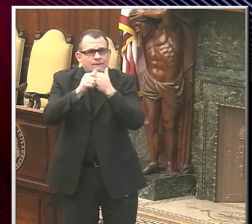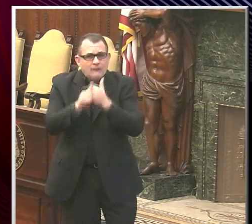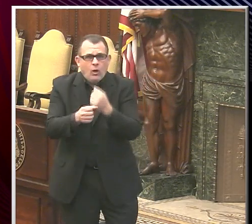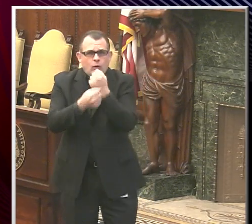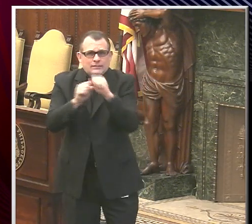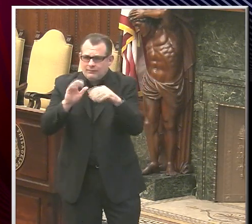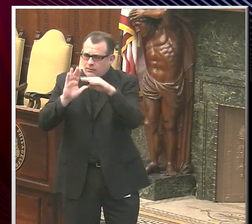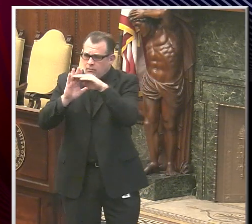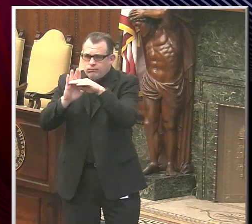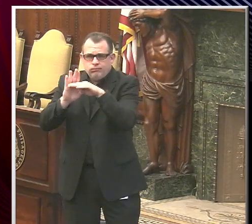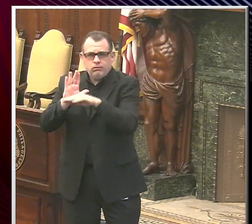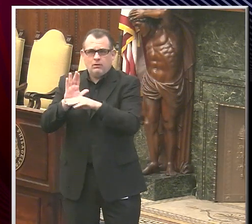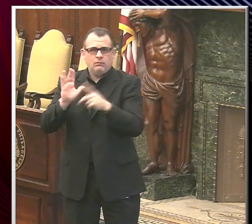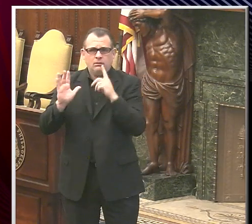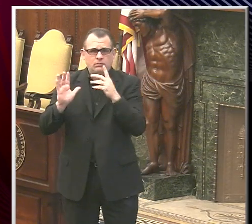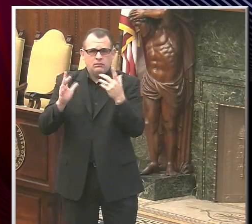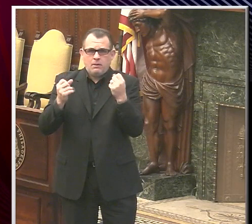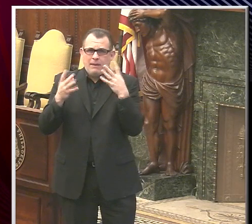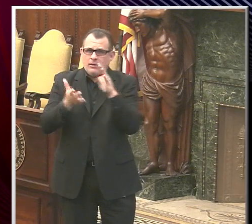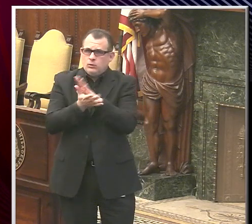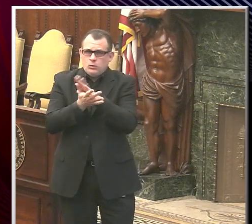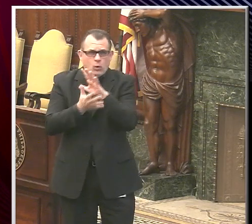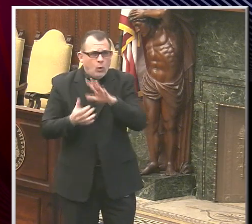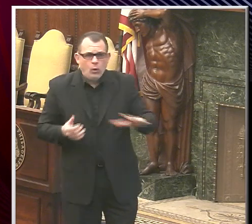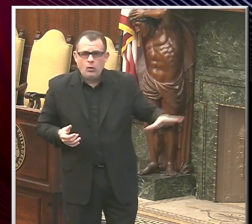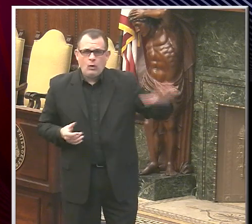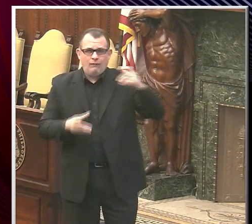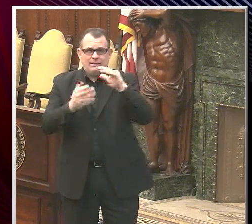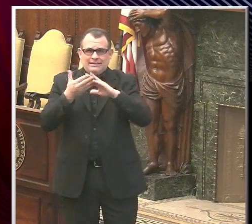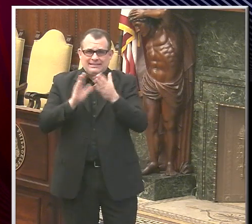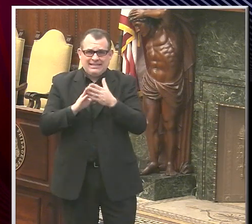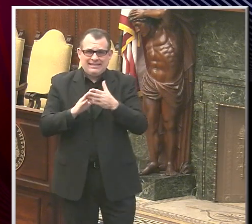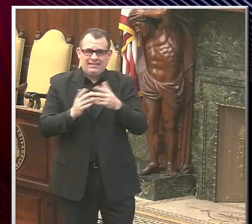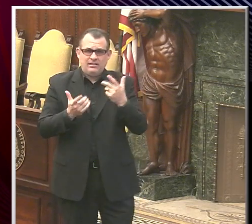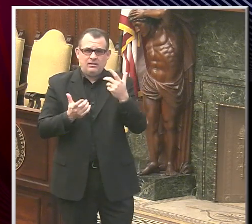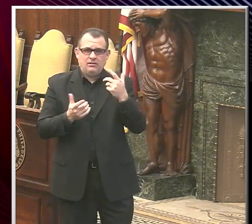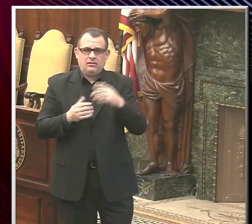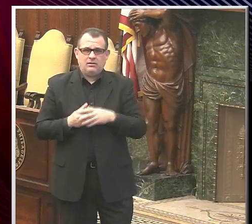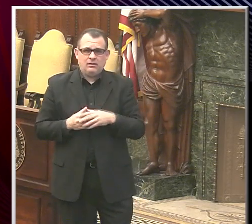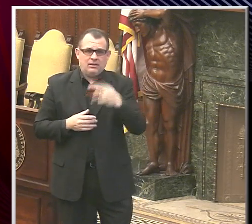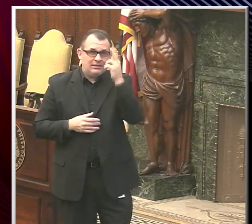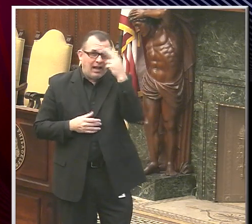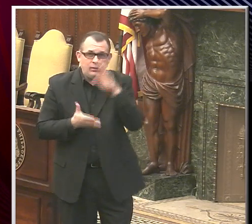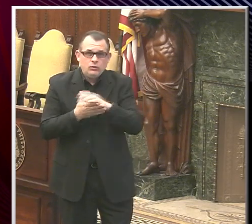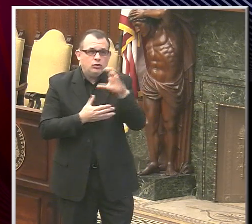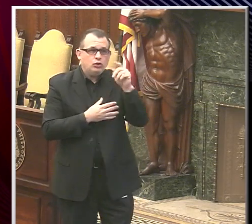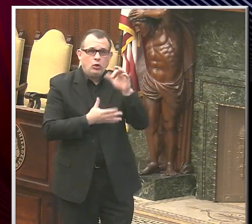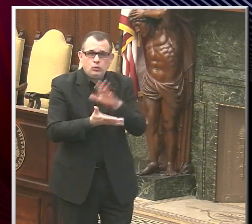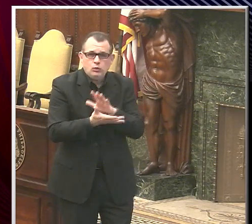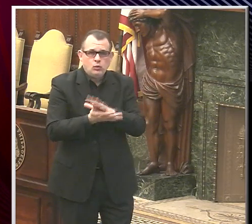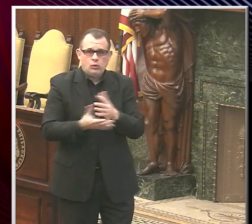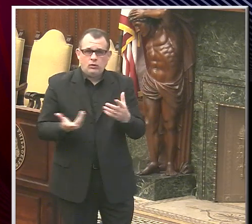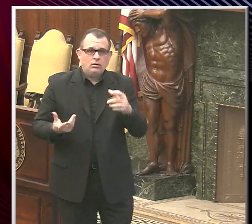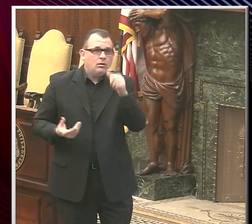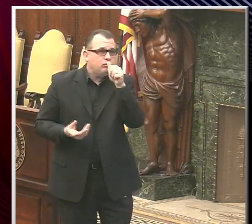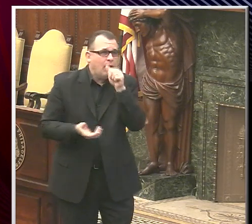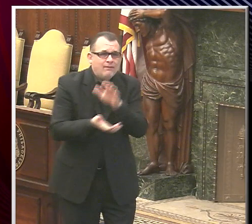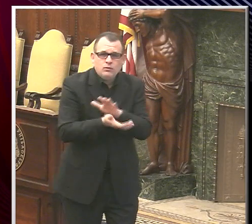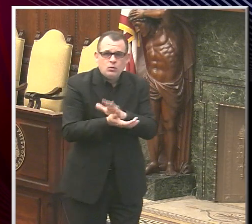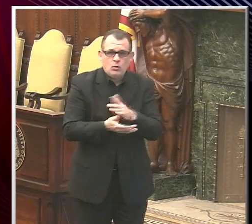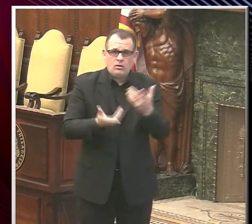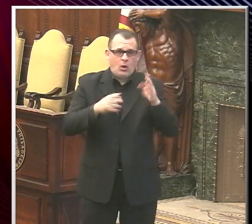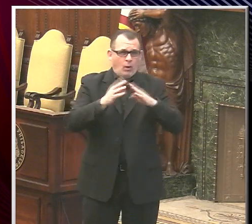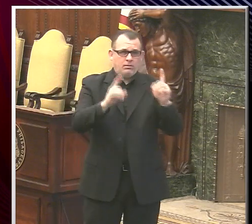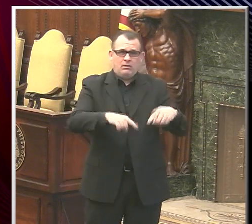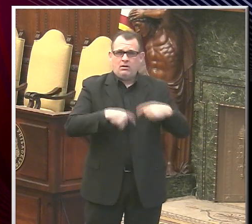and you know, there's a number of schools in the city, parochial schools and some charter schools and independent schools that haven't opened and have done quite